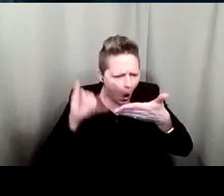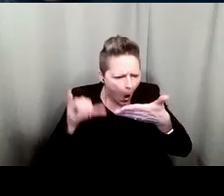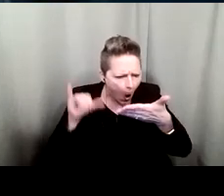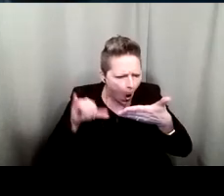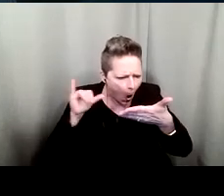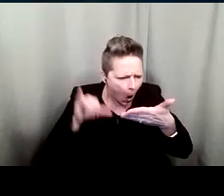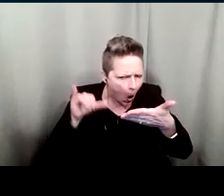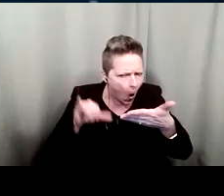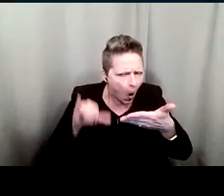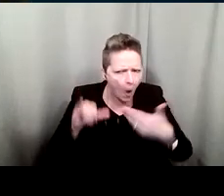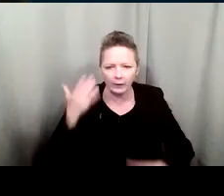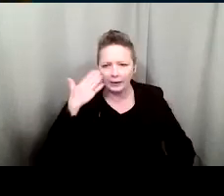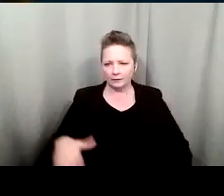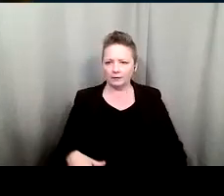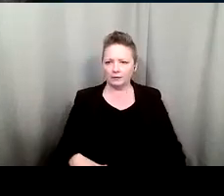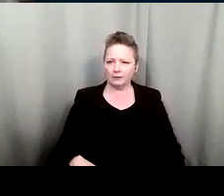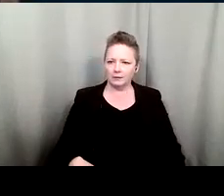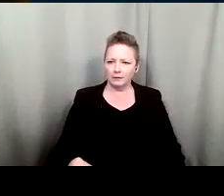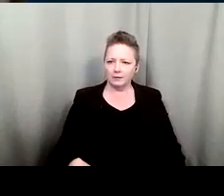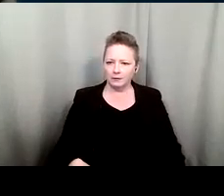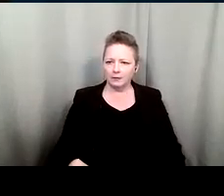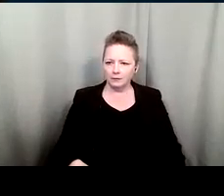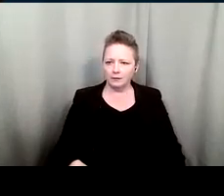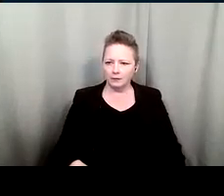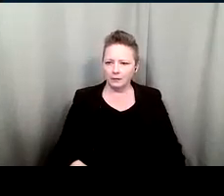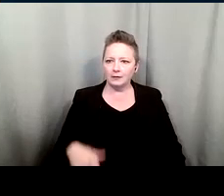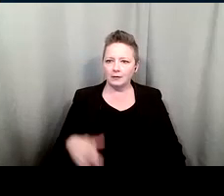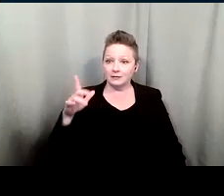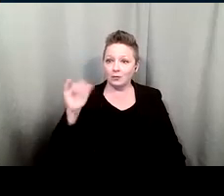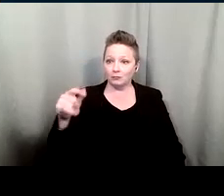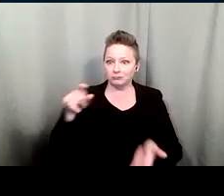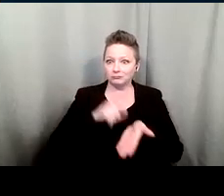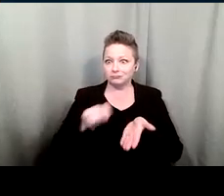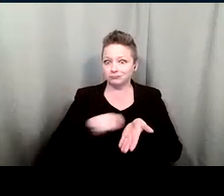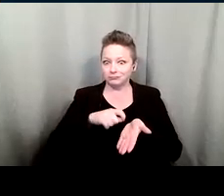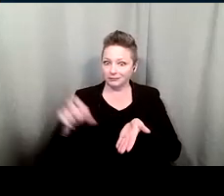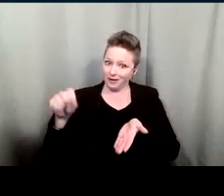know that i didn't know that can i take those papers home and read them down well yeah